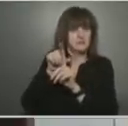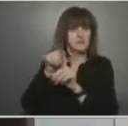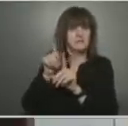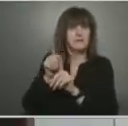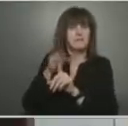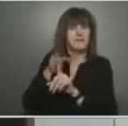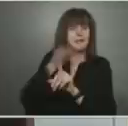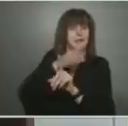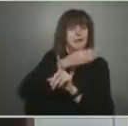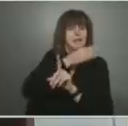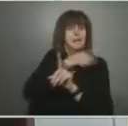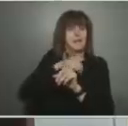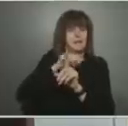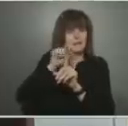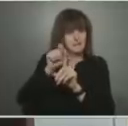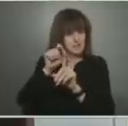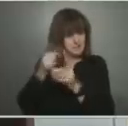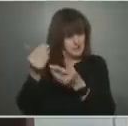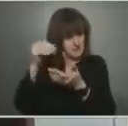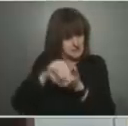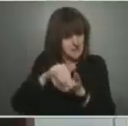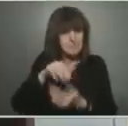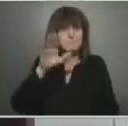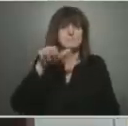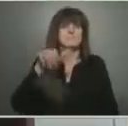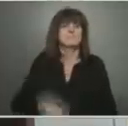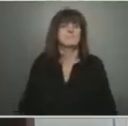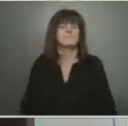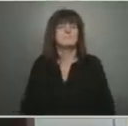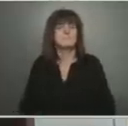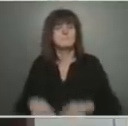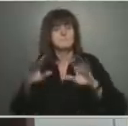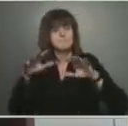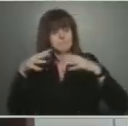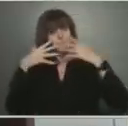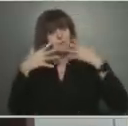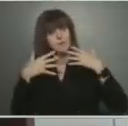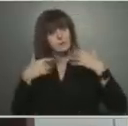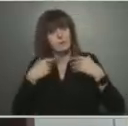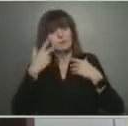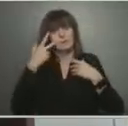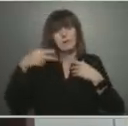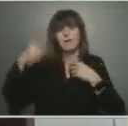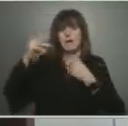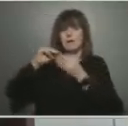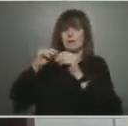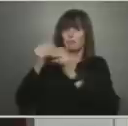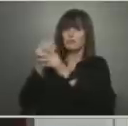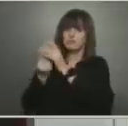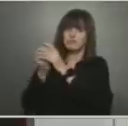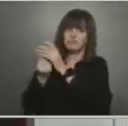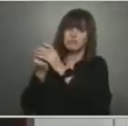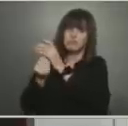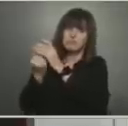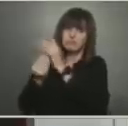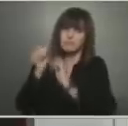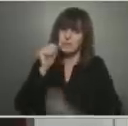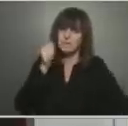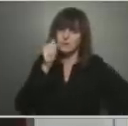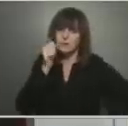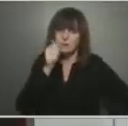we are still seeing quite high numbers of deaths reported each day. And I'm wondering if now you've been able to